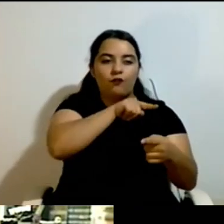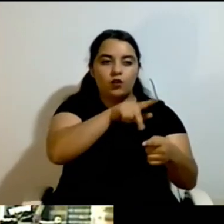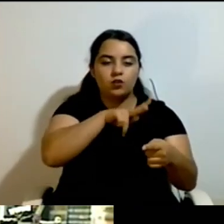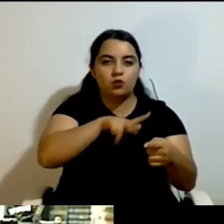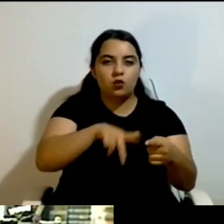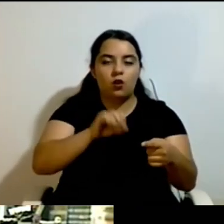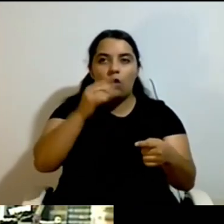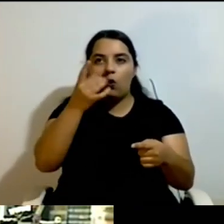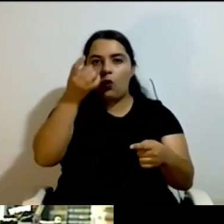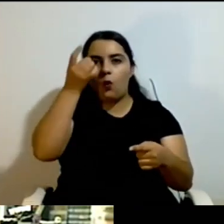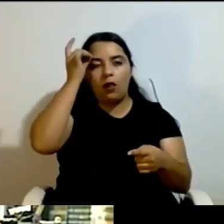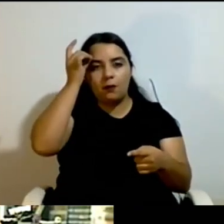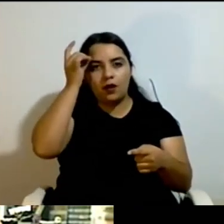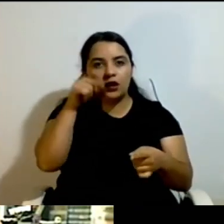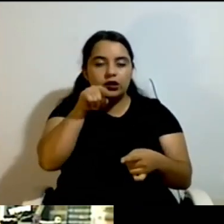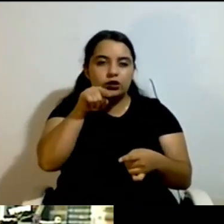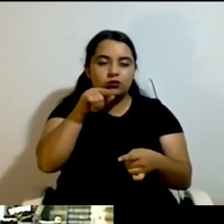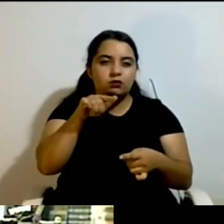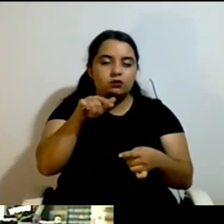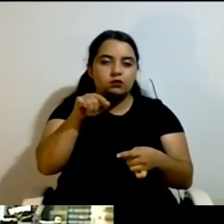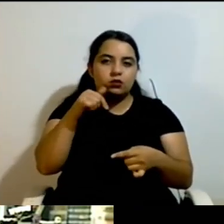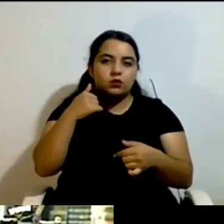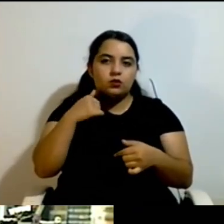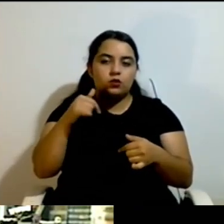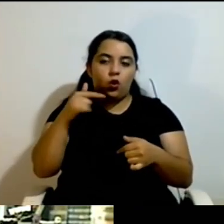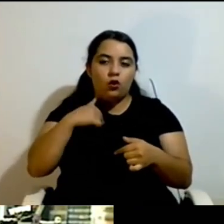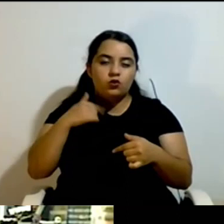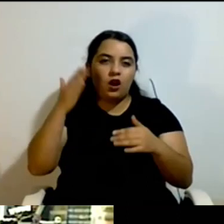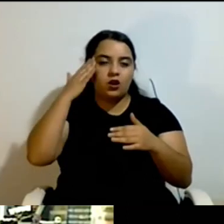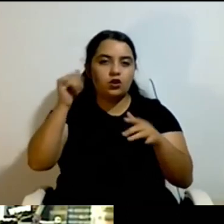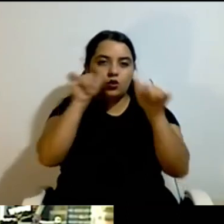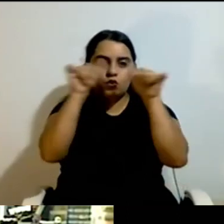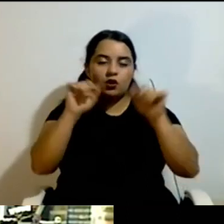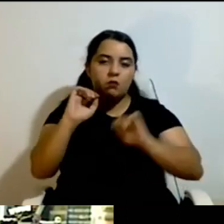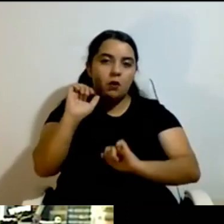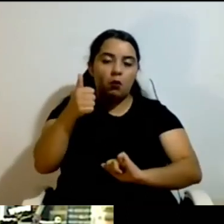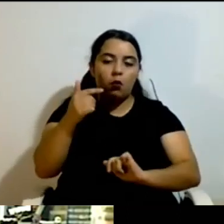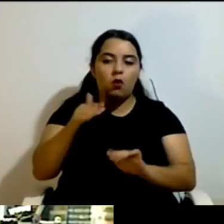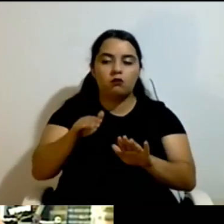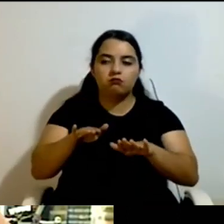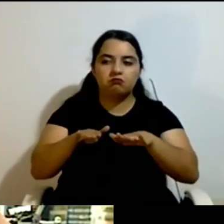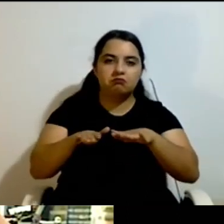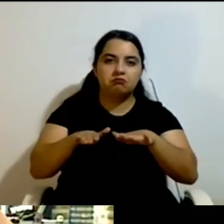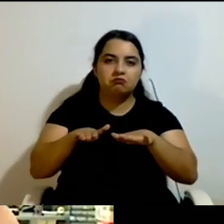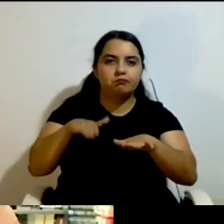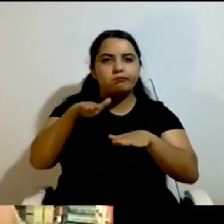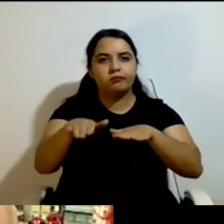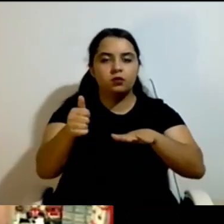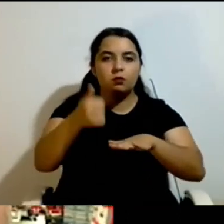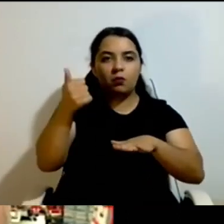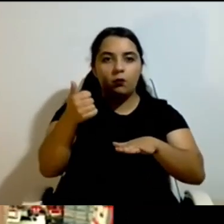think we did quite a good step. Provided that it's not getting worse, like in many other countries.